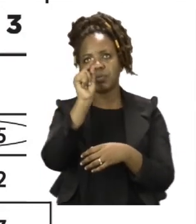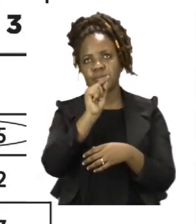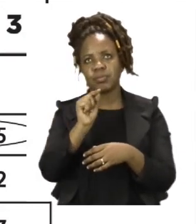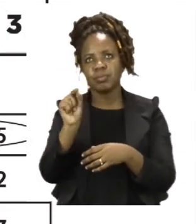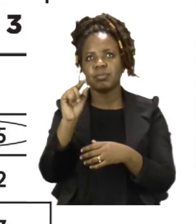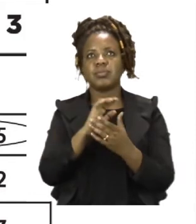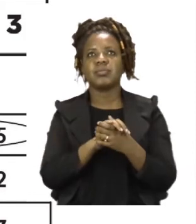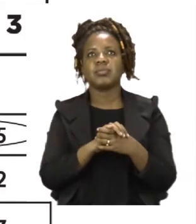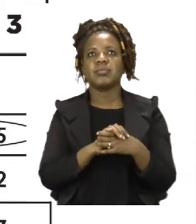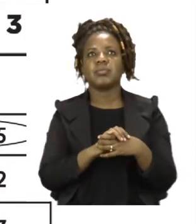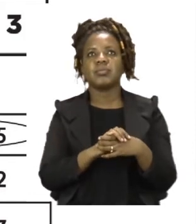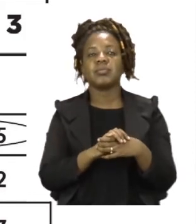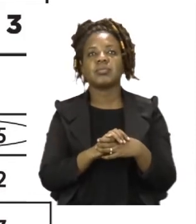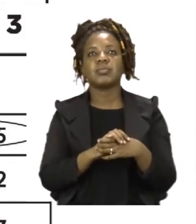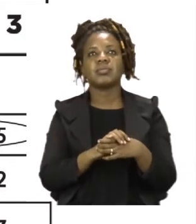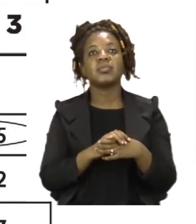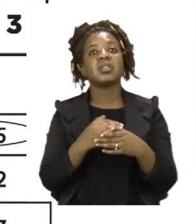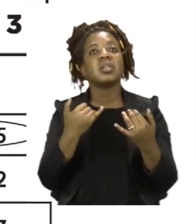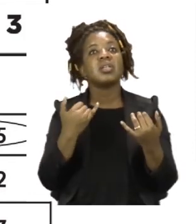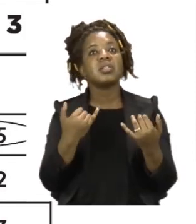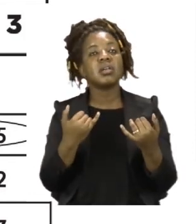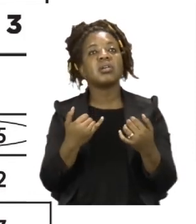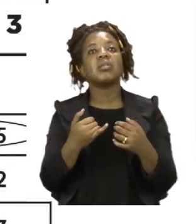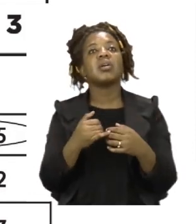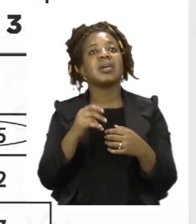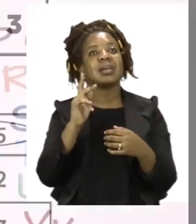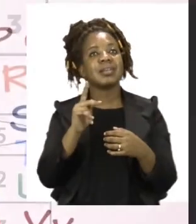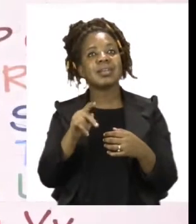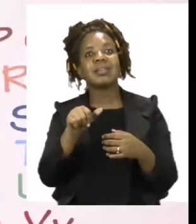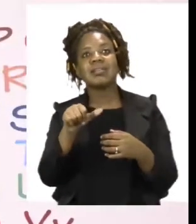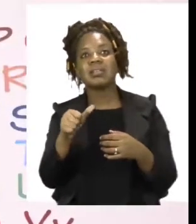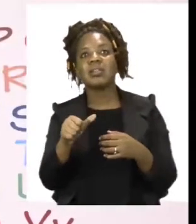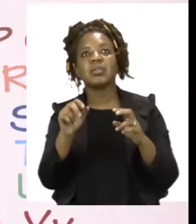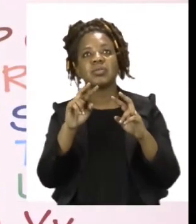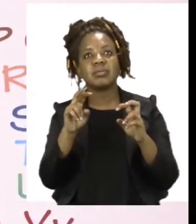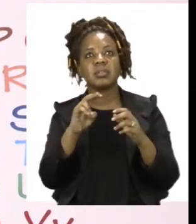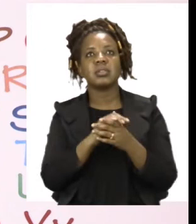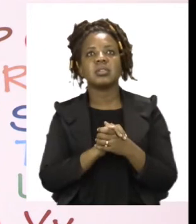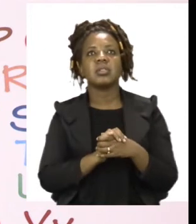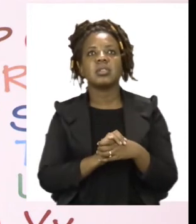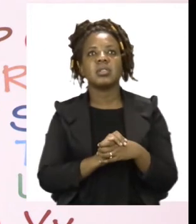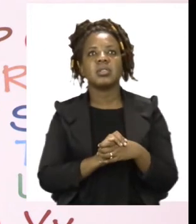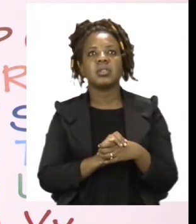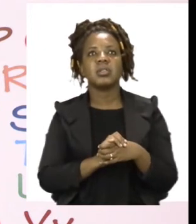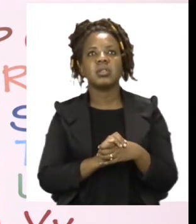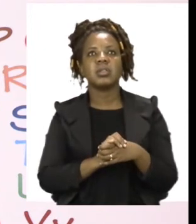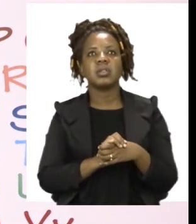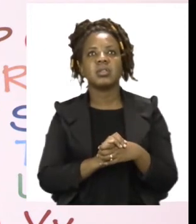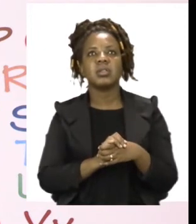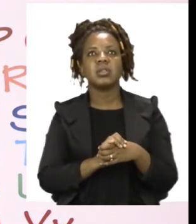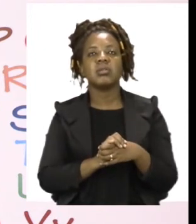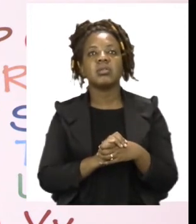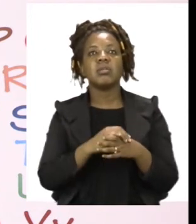our job to make sure that we find the other ones. So, let's take a look at the board. Now, on the board, I'm going to